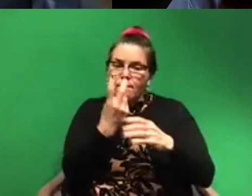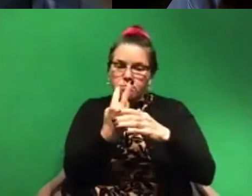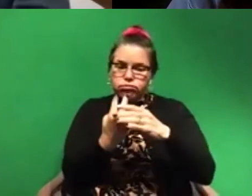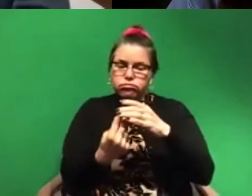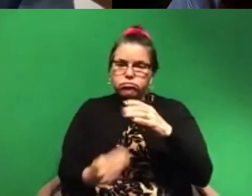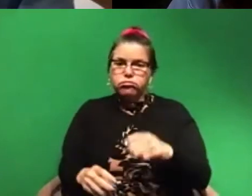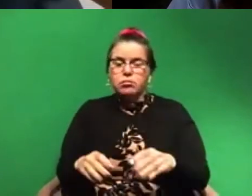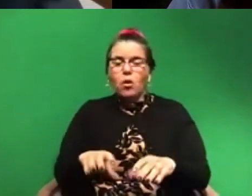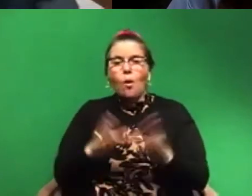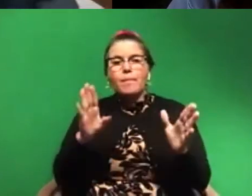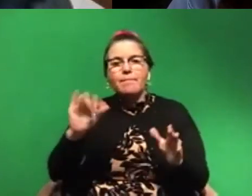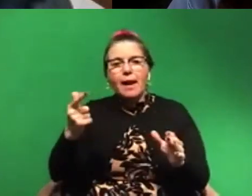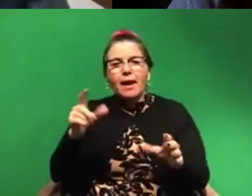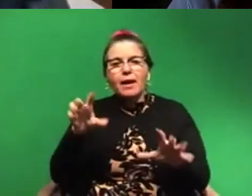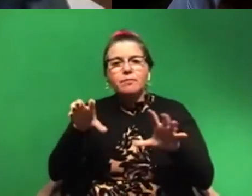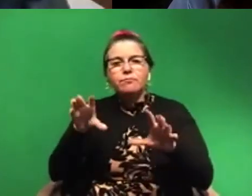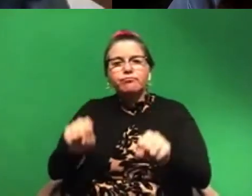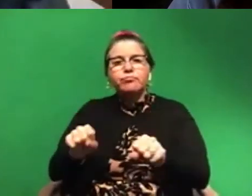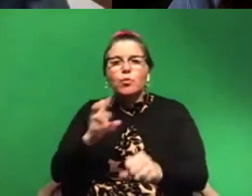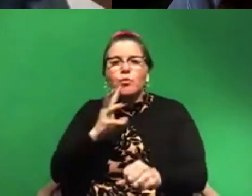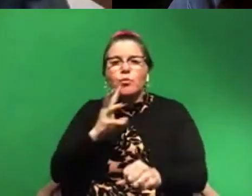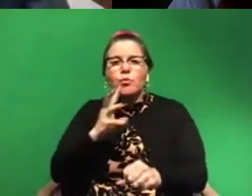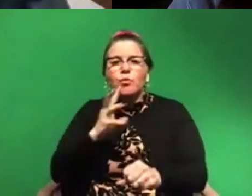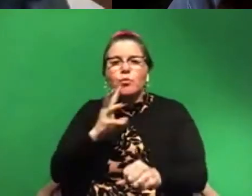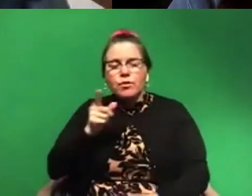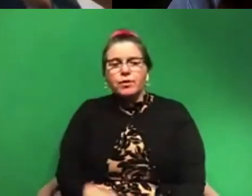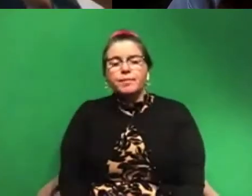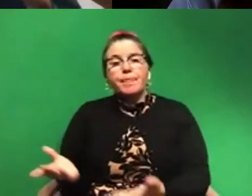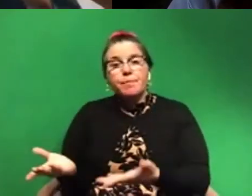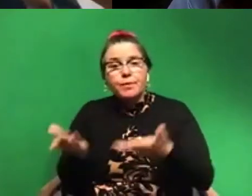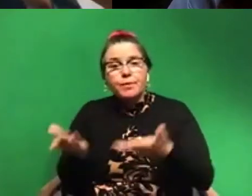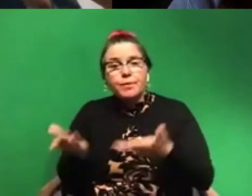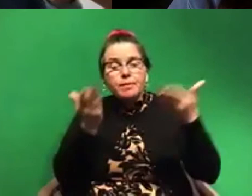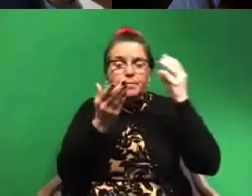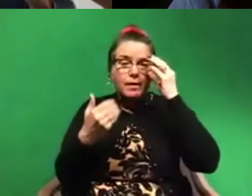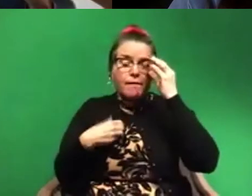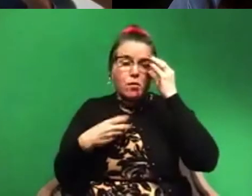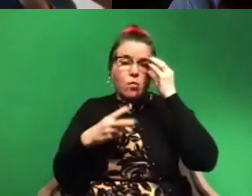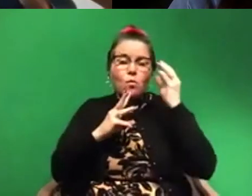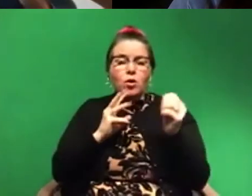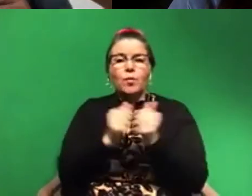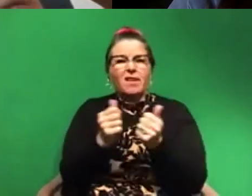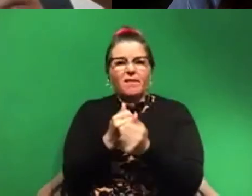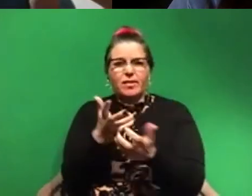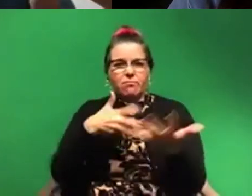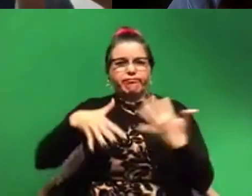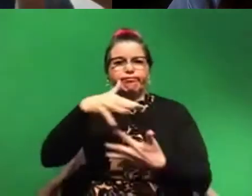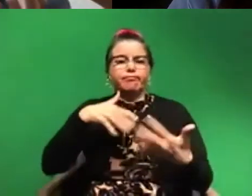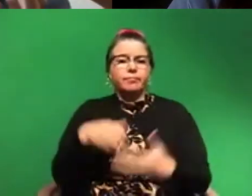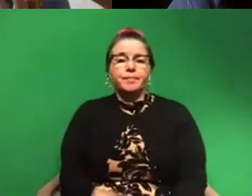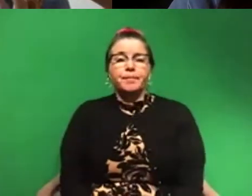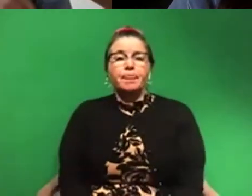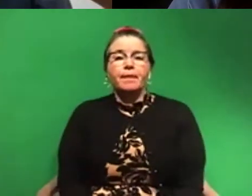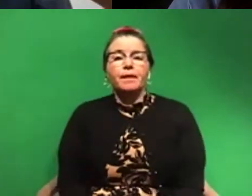bag and trap the water there, um, bring it back up. So then we've got the water with everything in it that we want. And then we filter it